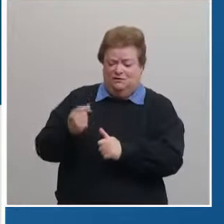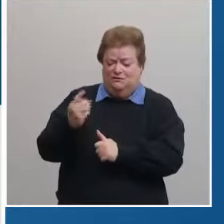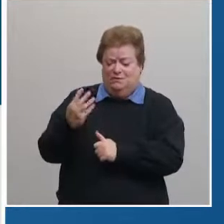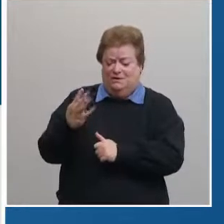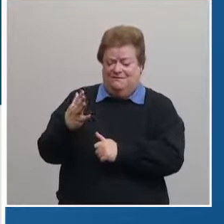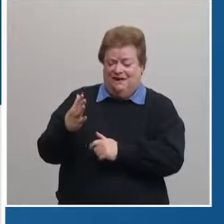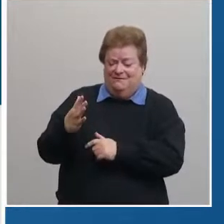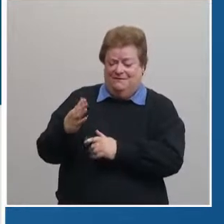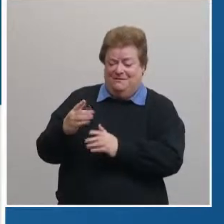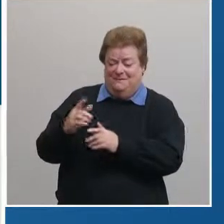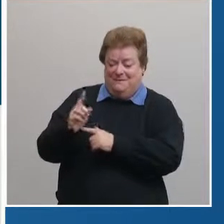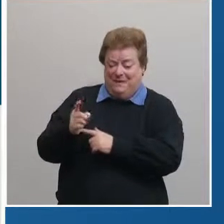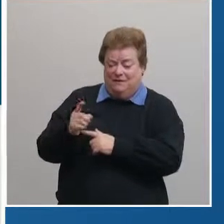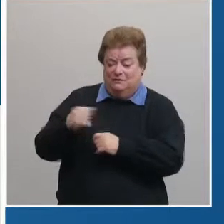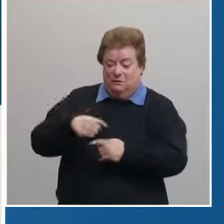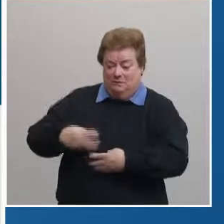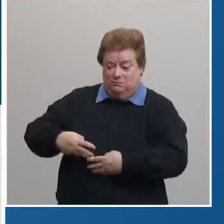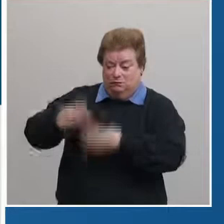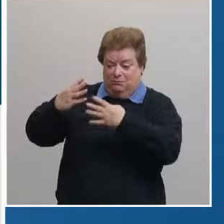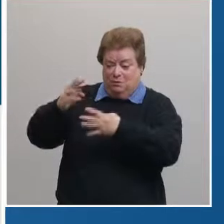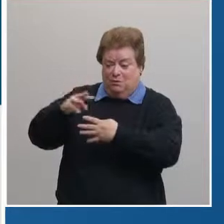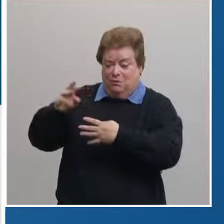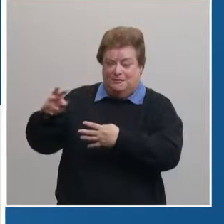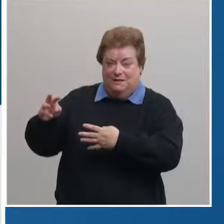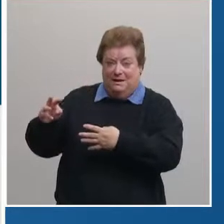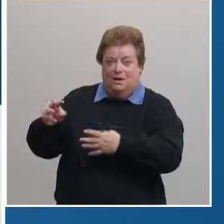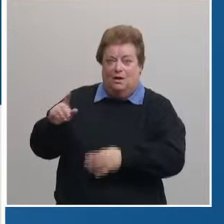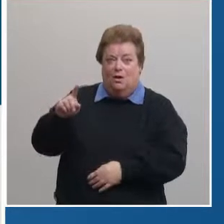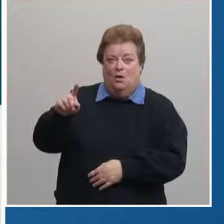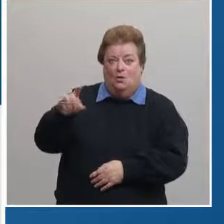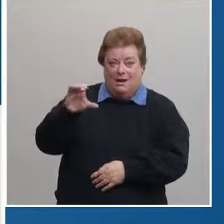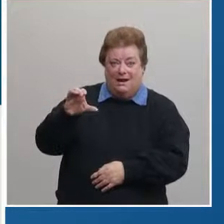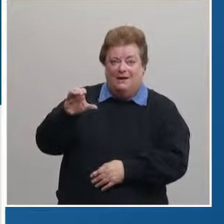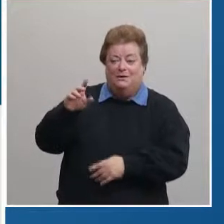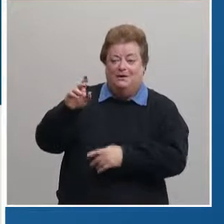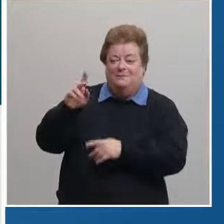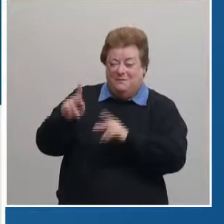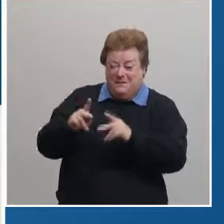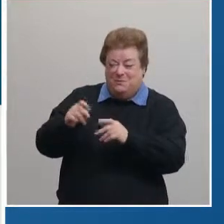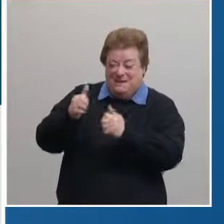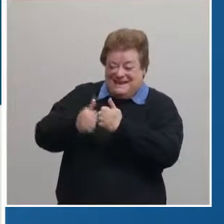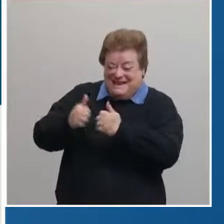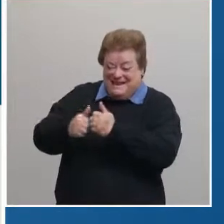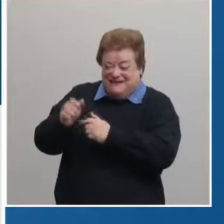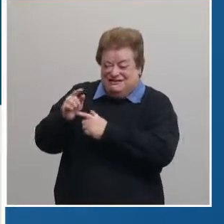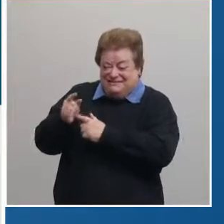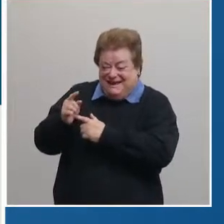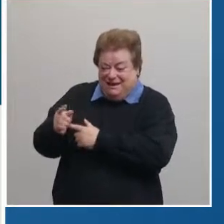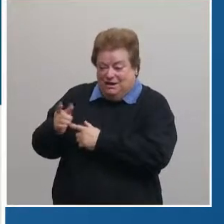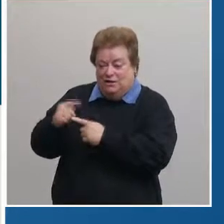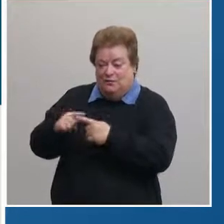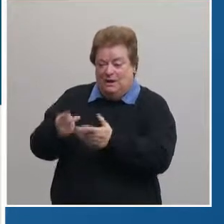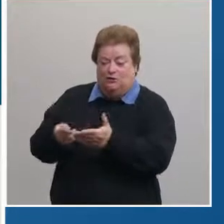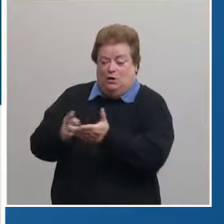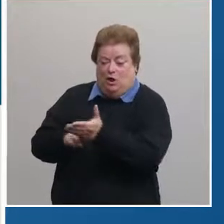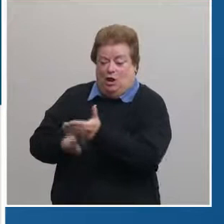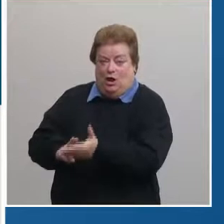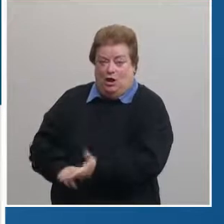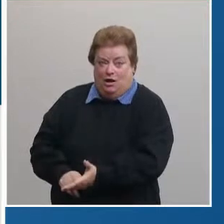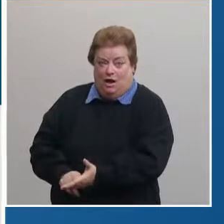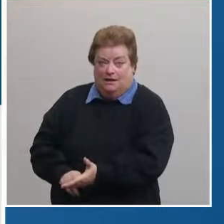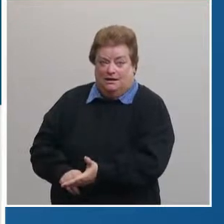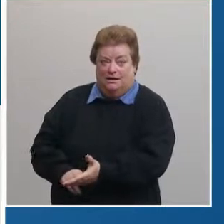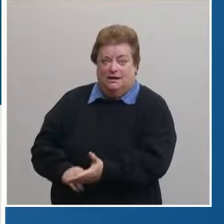department's registry went live last week 100 people per second tried to log on to register as of early this